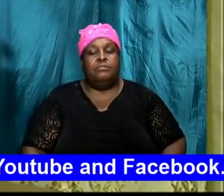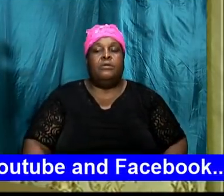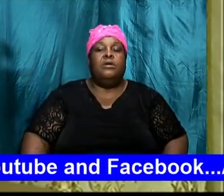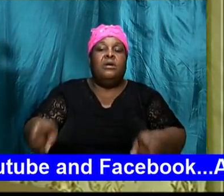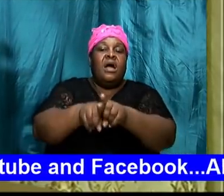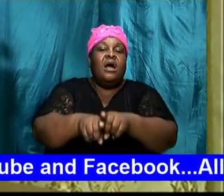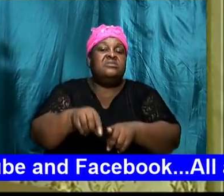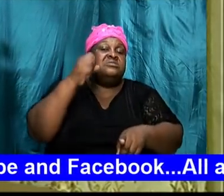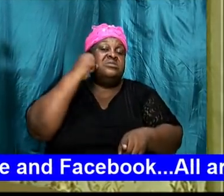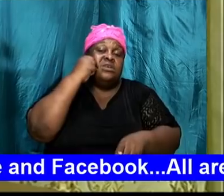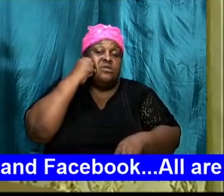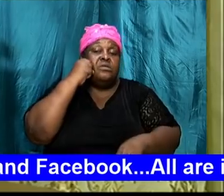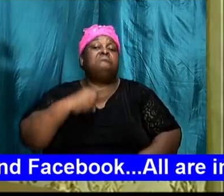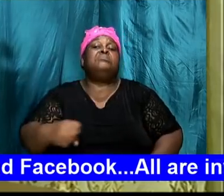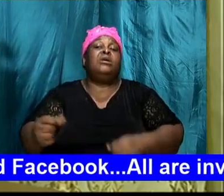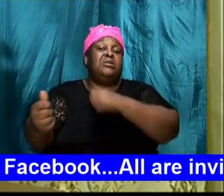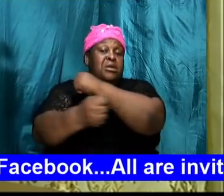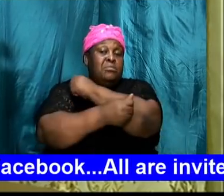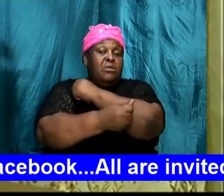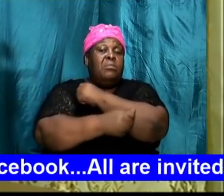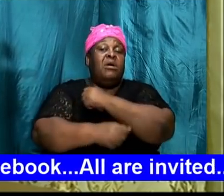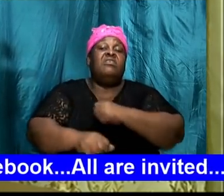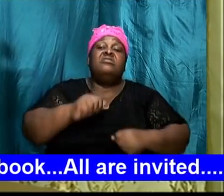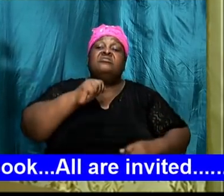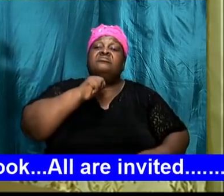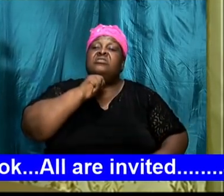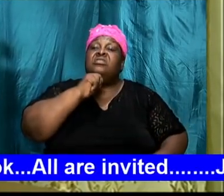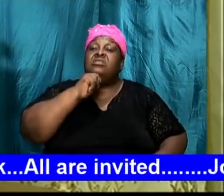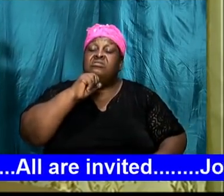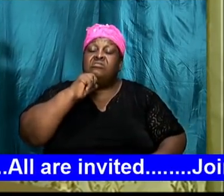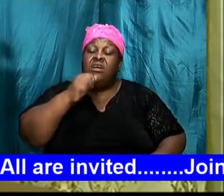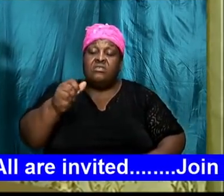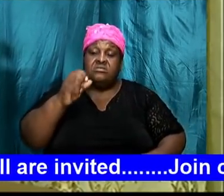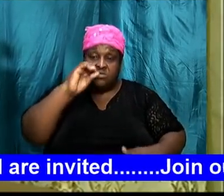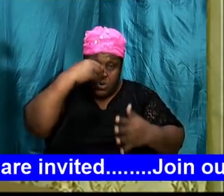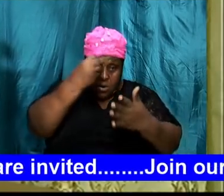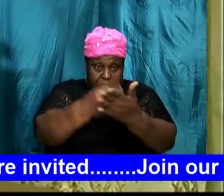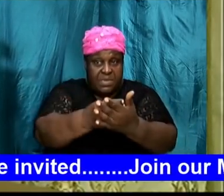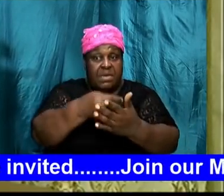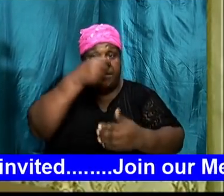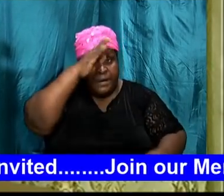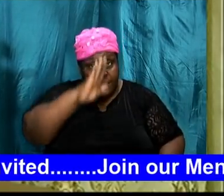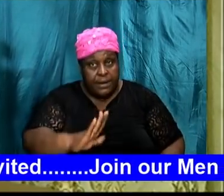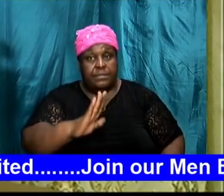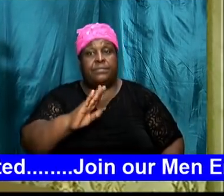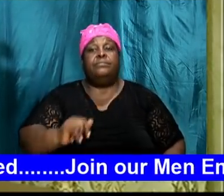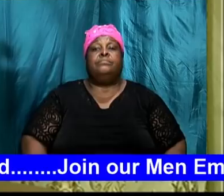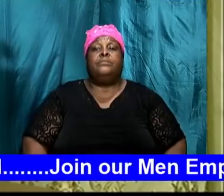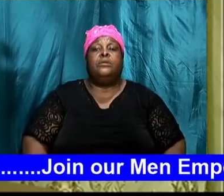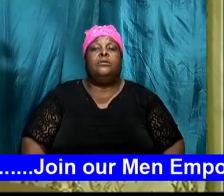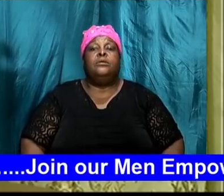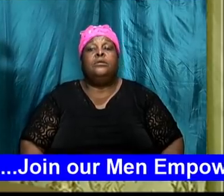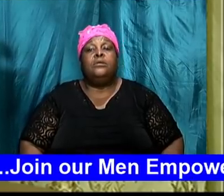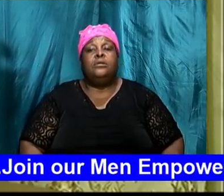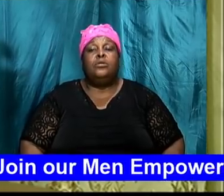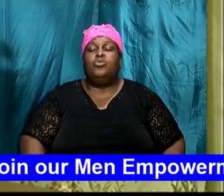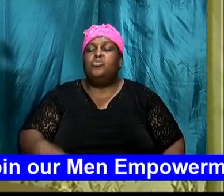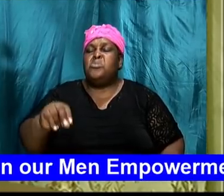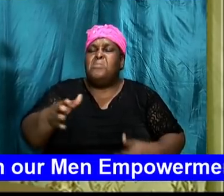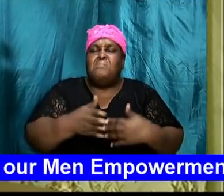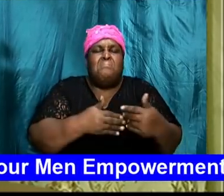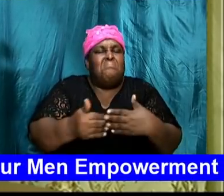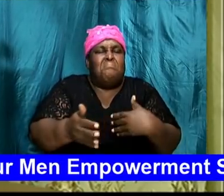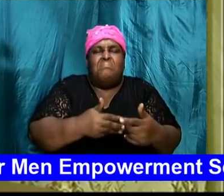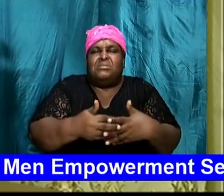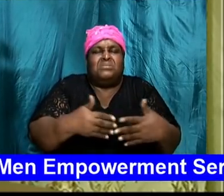of disobeying God and don't worry I want you to know that irrespective of your marriage